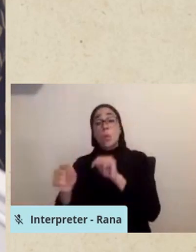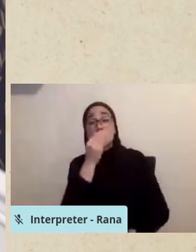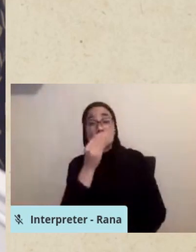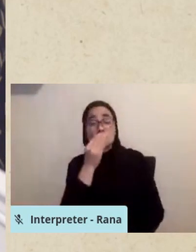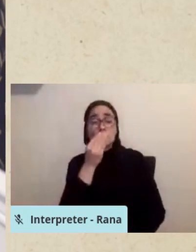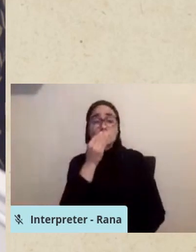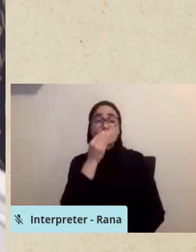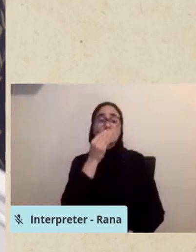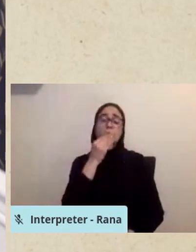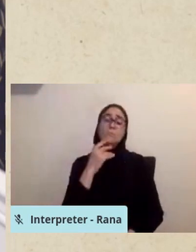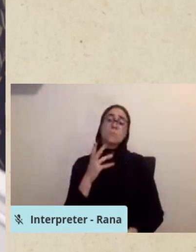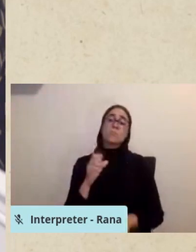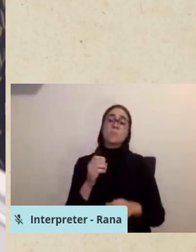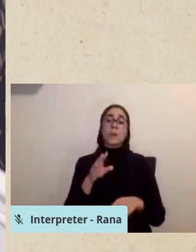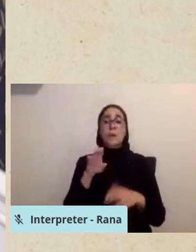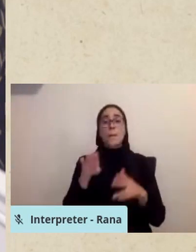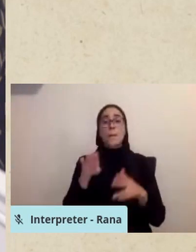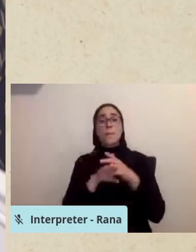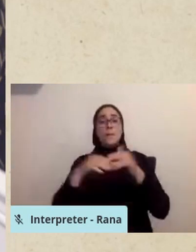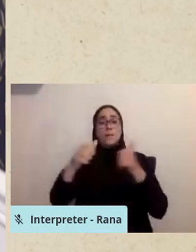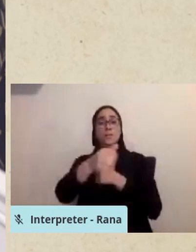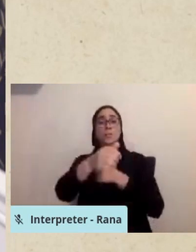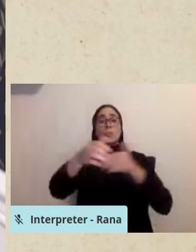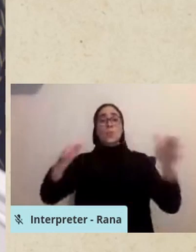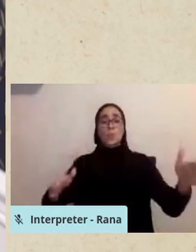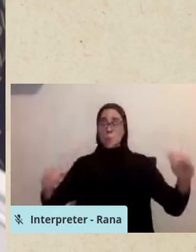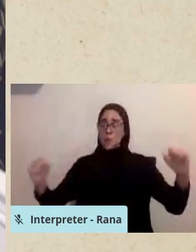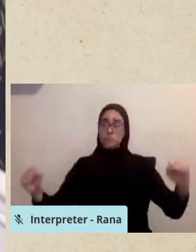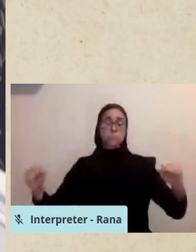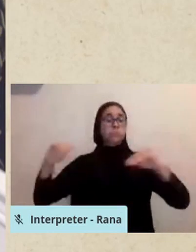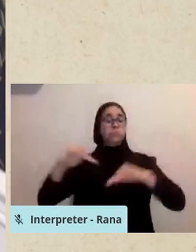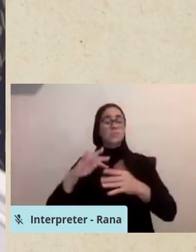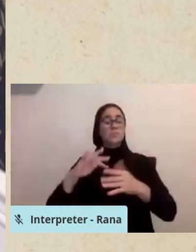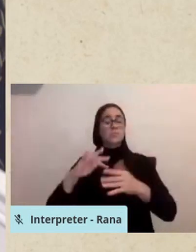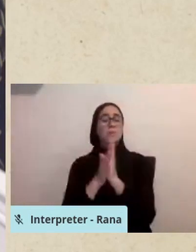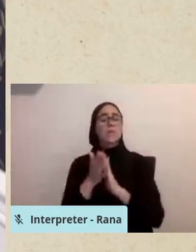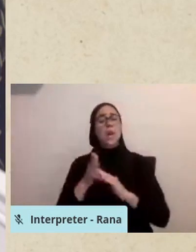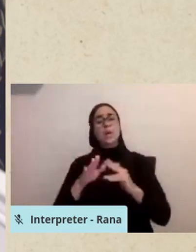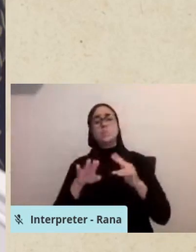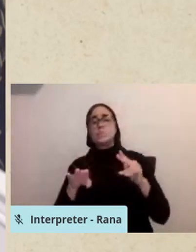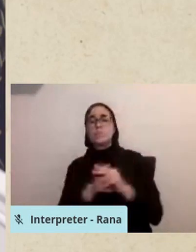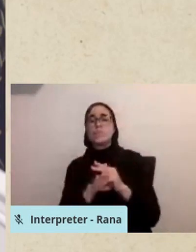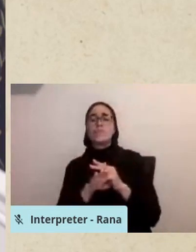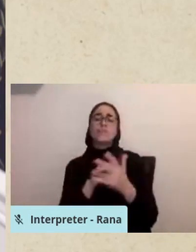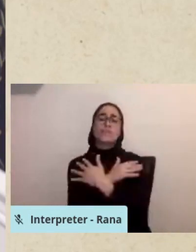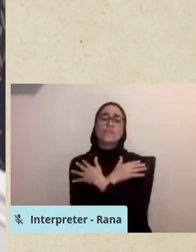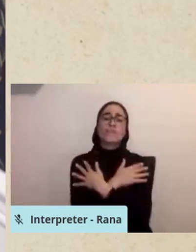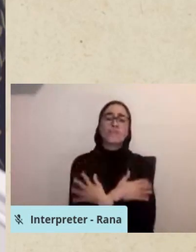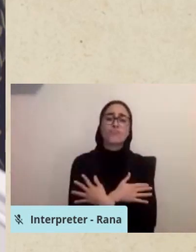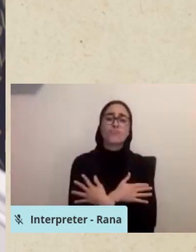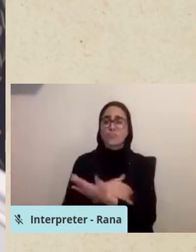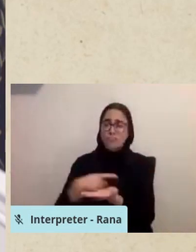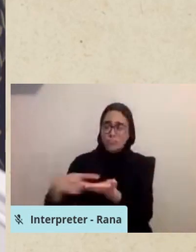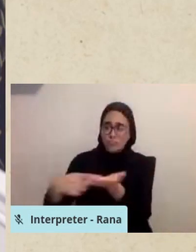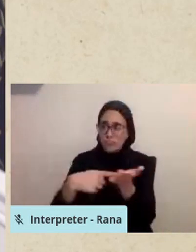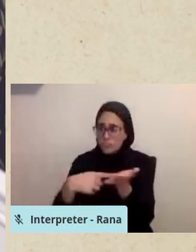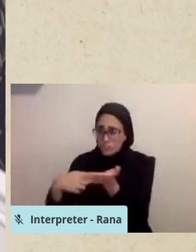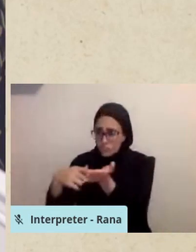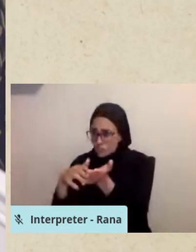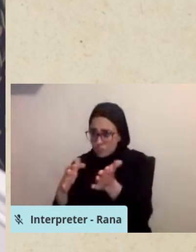for their break room. And then that break room becomes a sort of oasis, a place to check in and unwind,